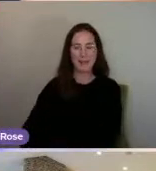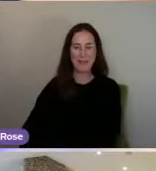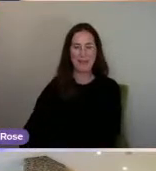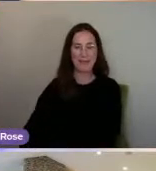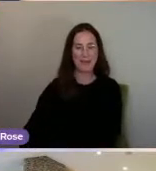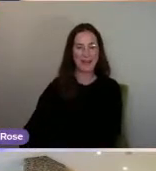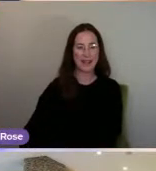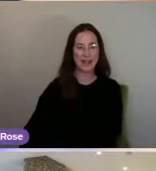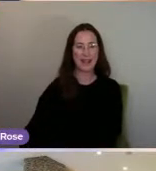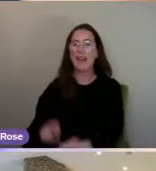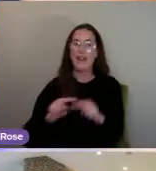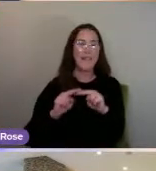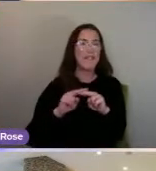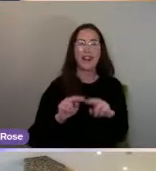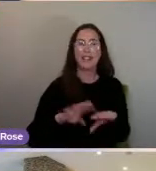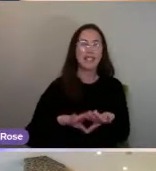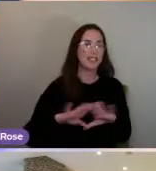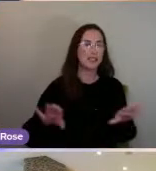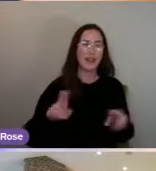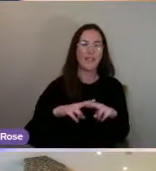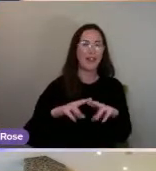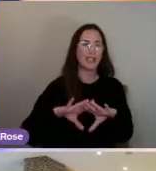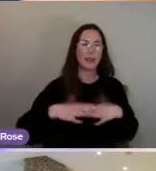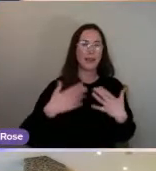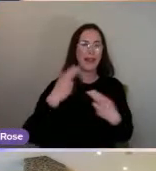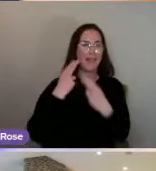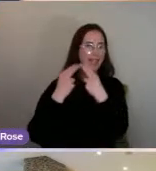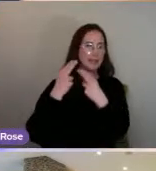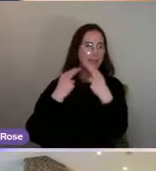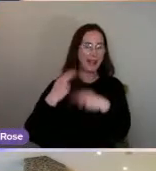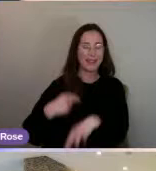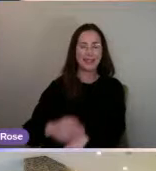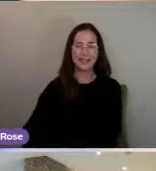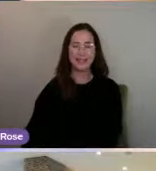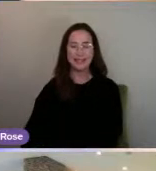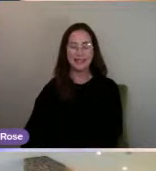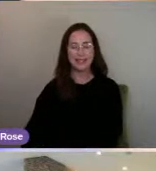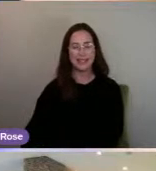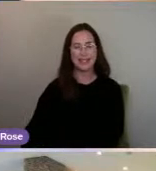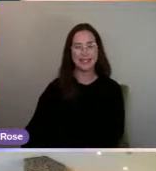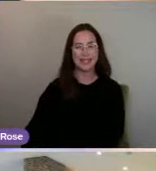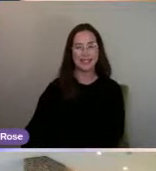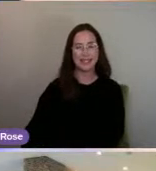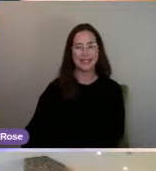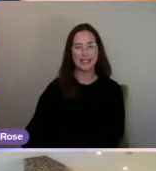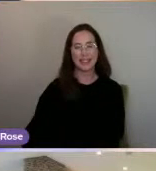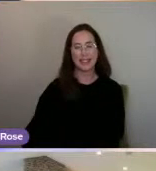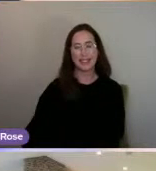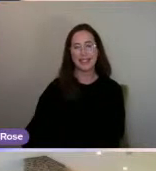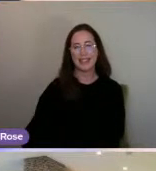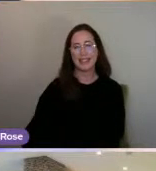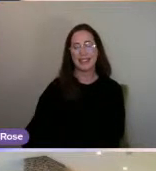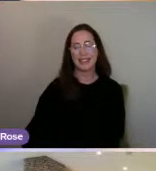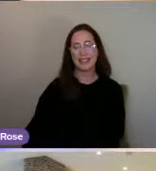Friday's not Friday without face paint, is it? Exactly. Right, let's look at your wonderful work.